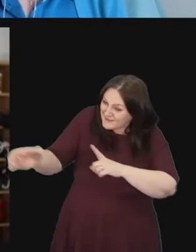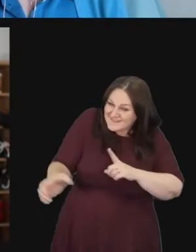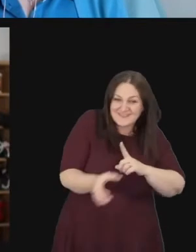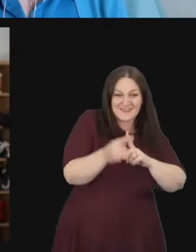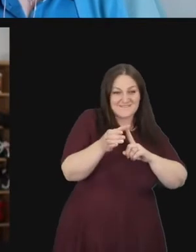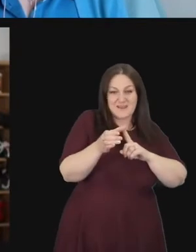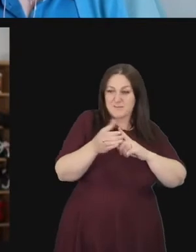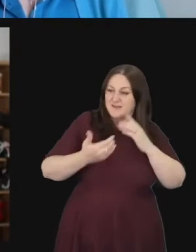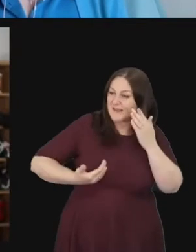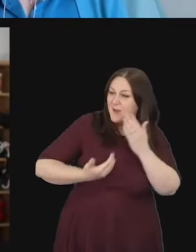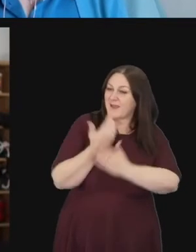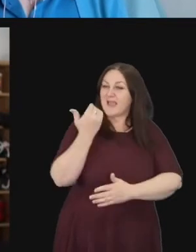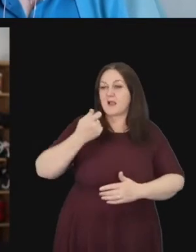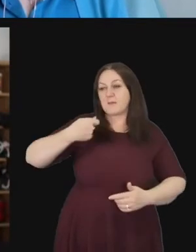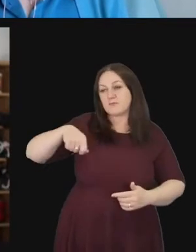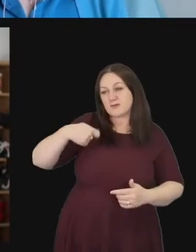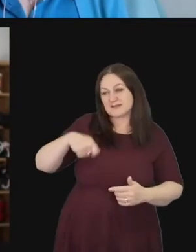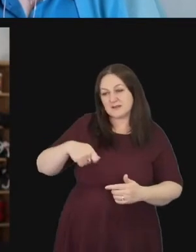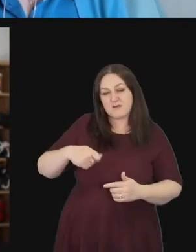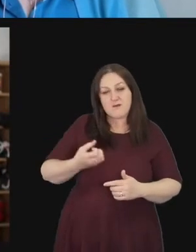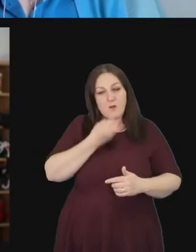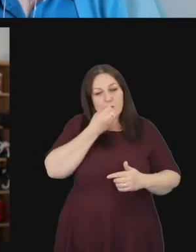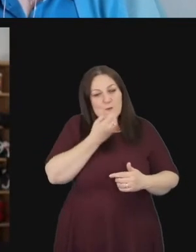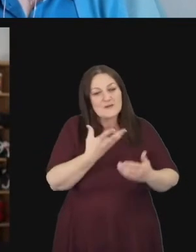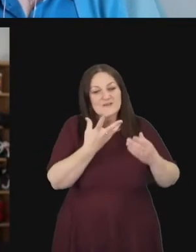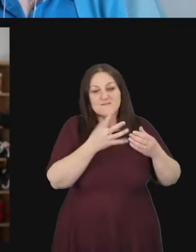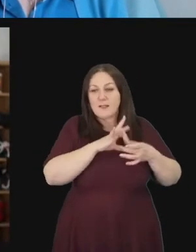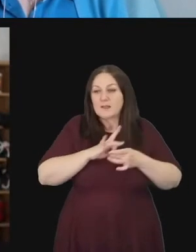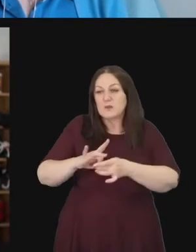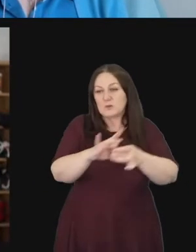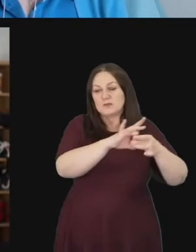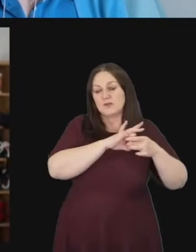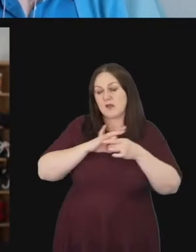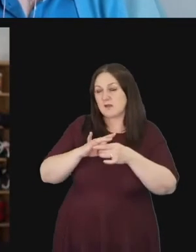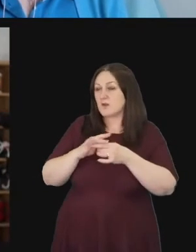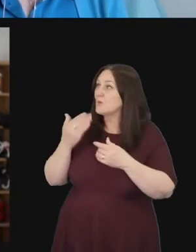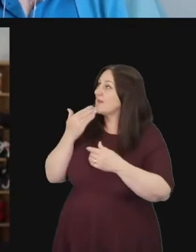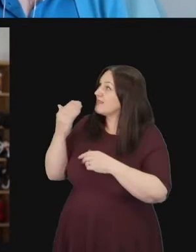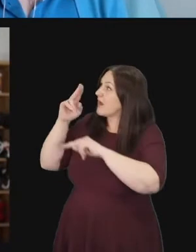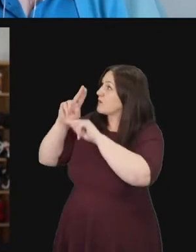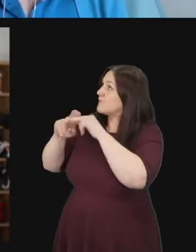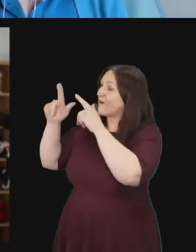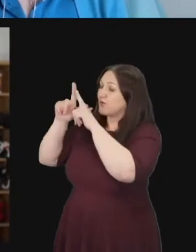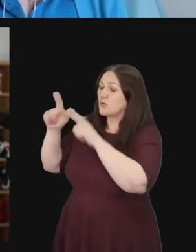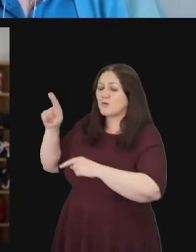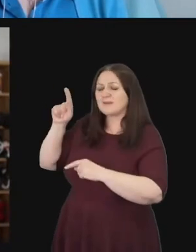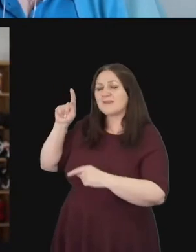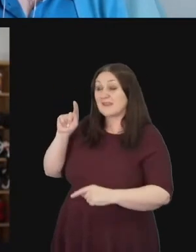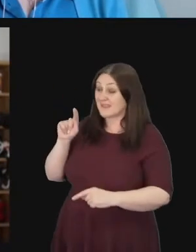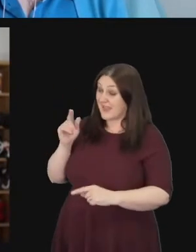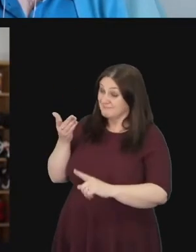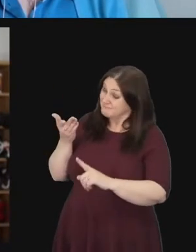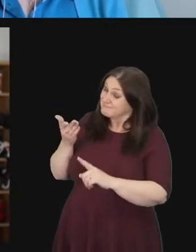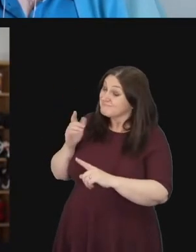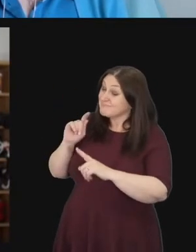president of our wonderful union, we thank you Father Lord that he will surprise us and